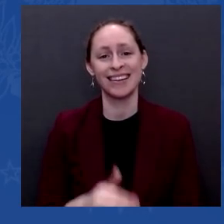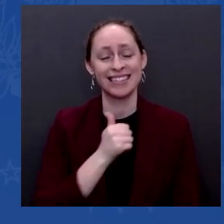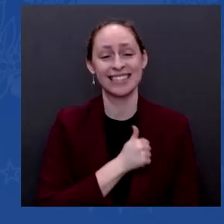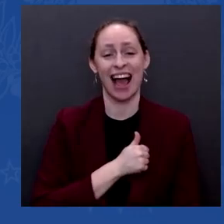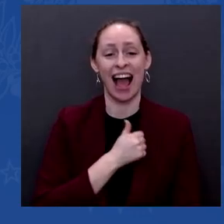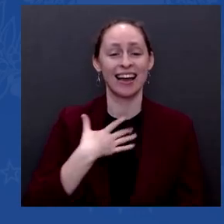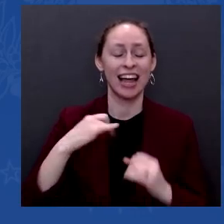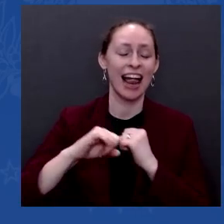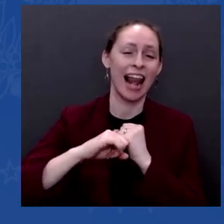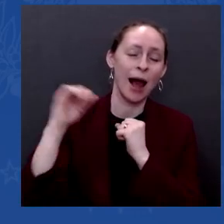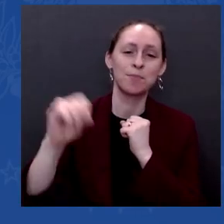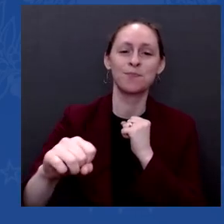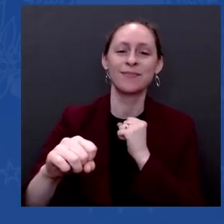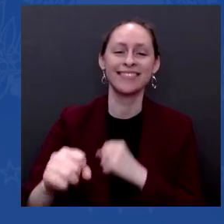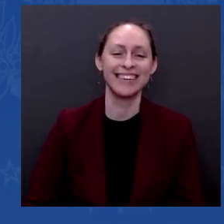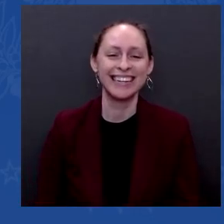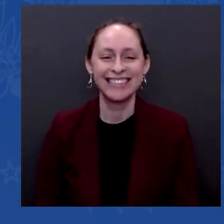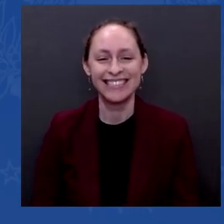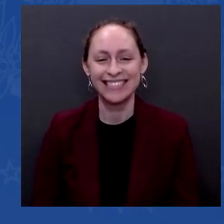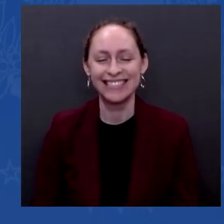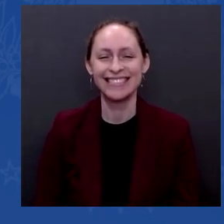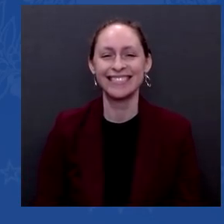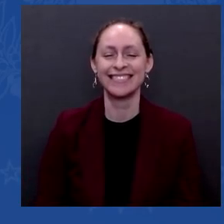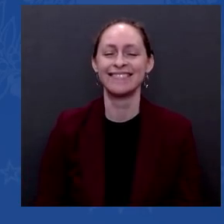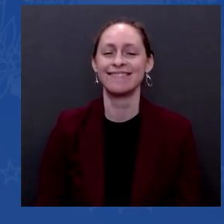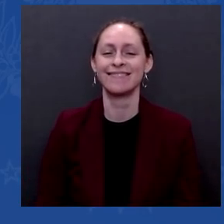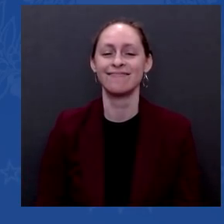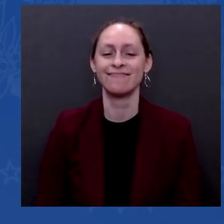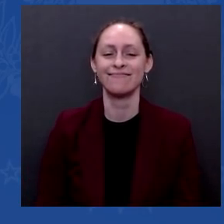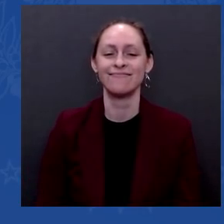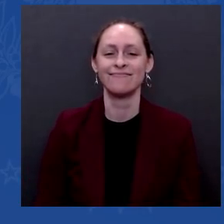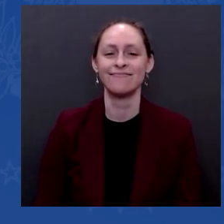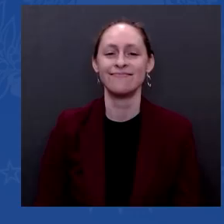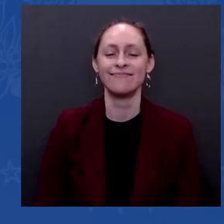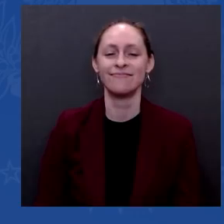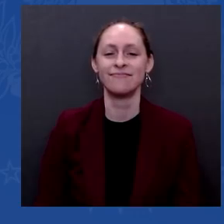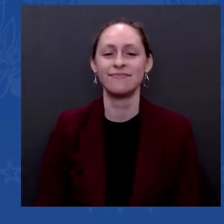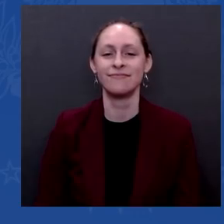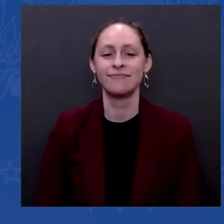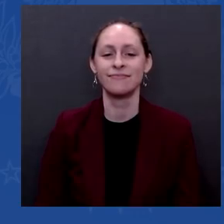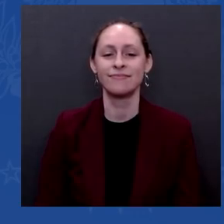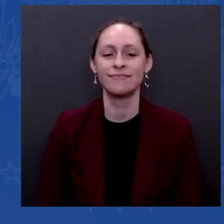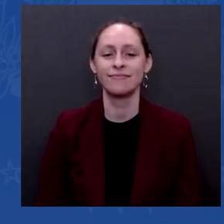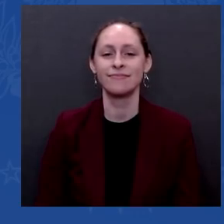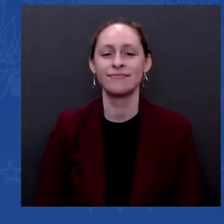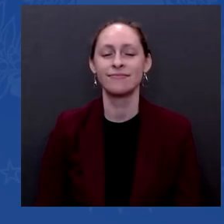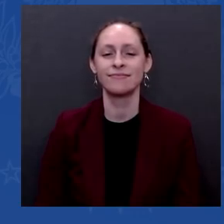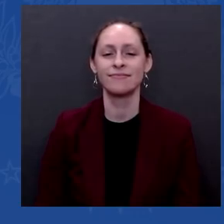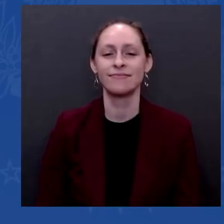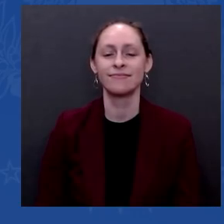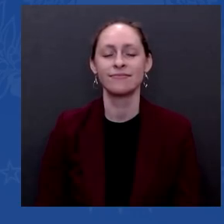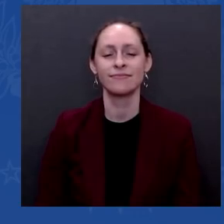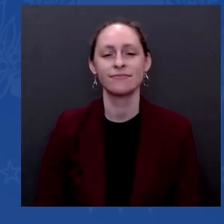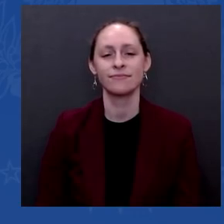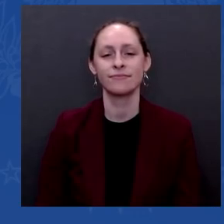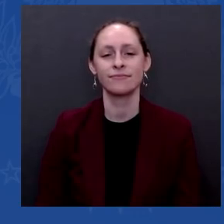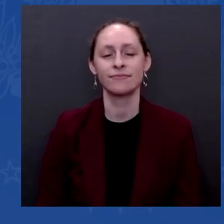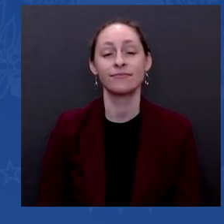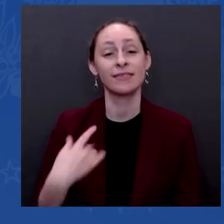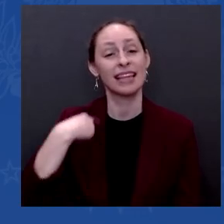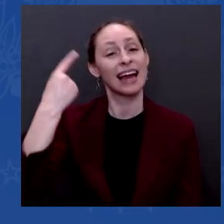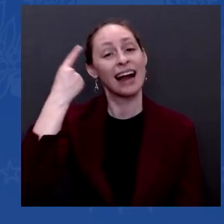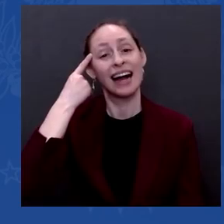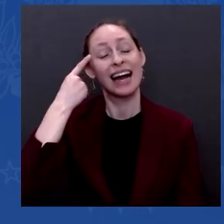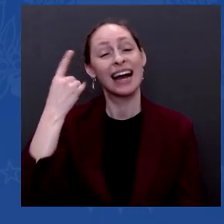I think that the fundamental question is, what's Mitch for?